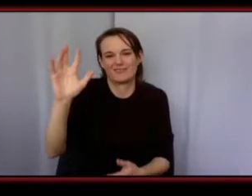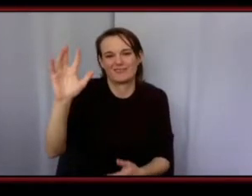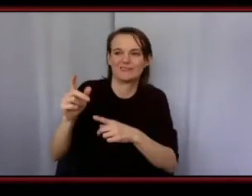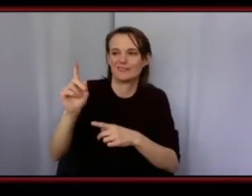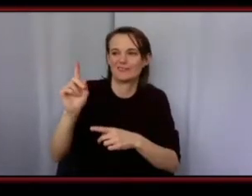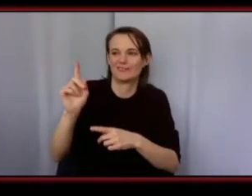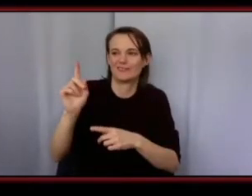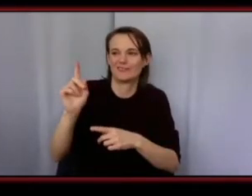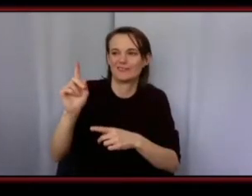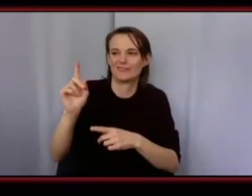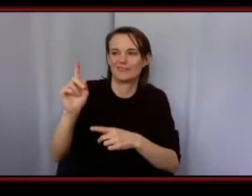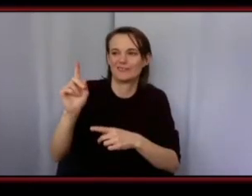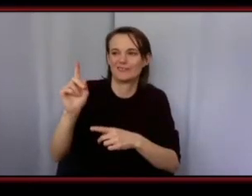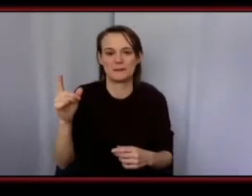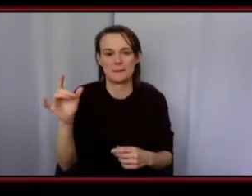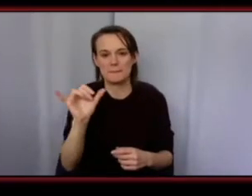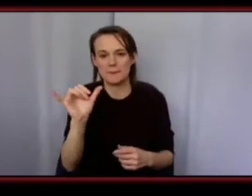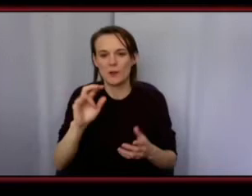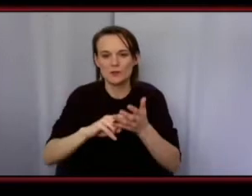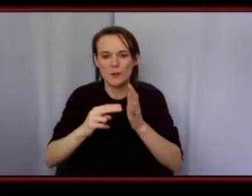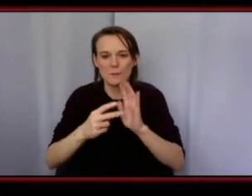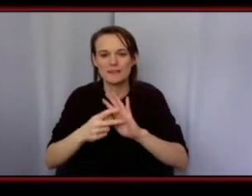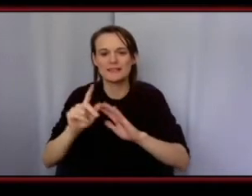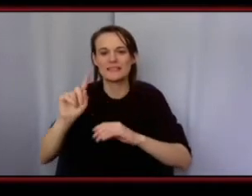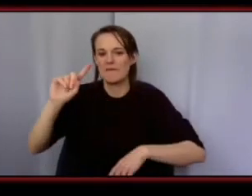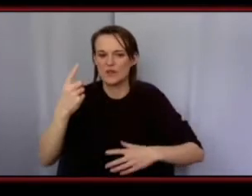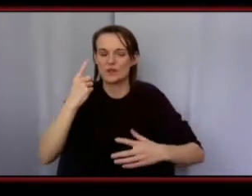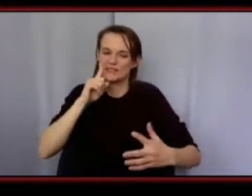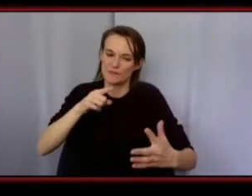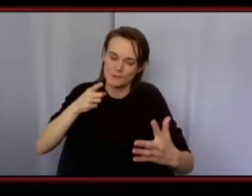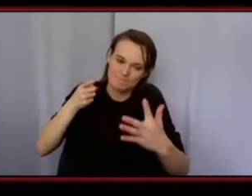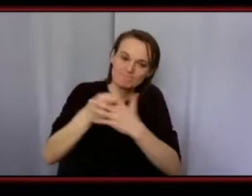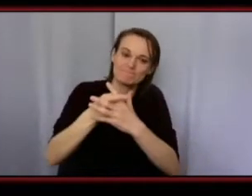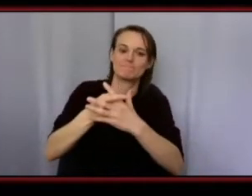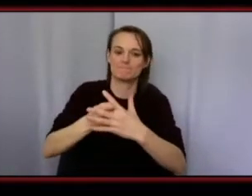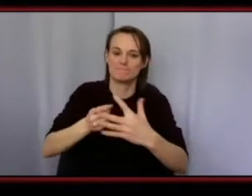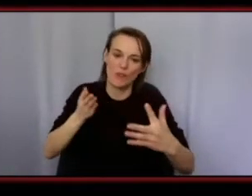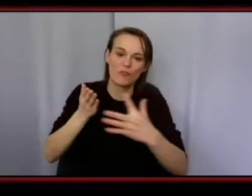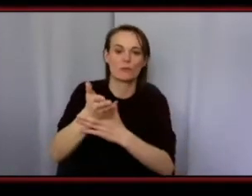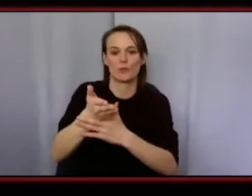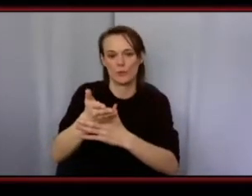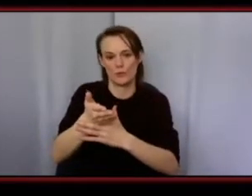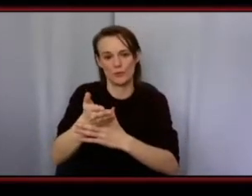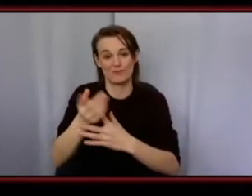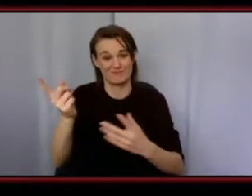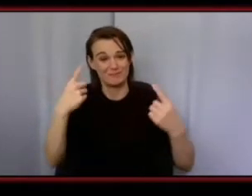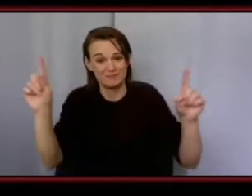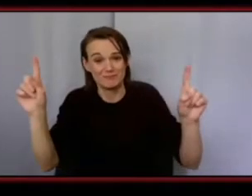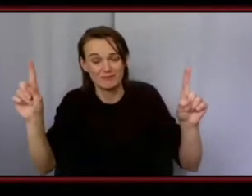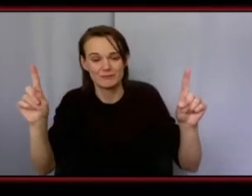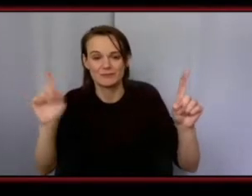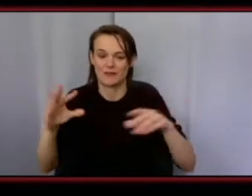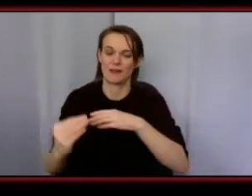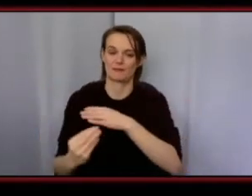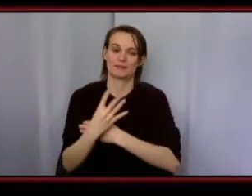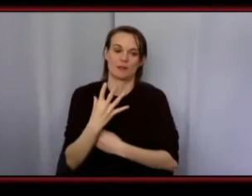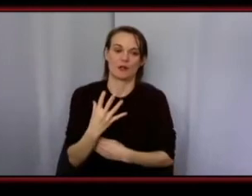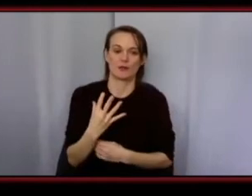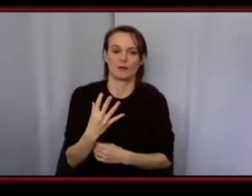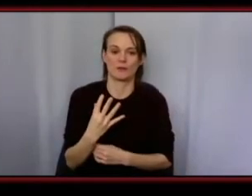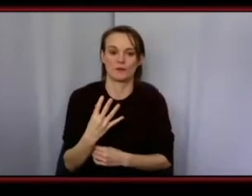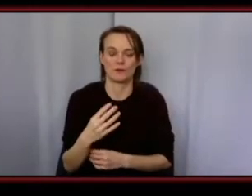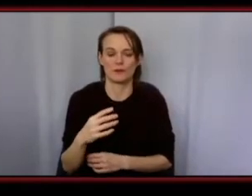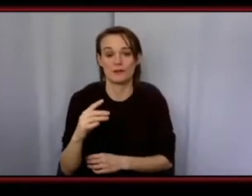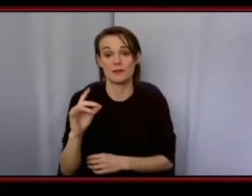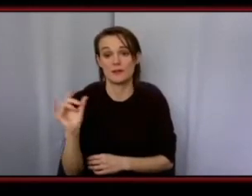just to be able to break those barriers in the to make a change and do something different i feel like he he's an inspiration for that and it's also